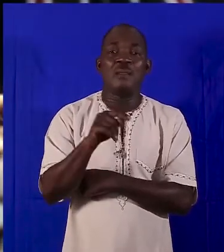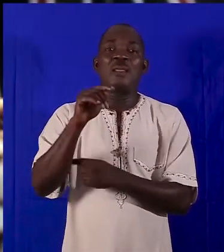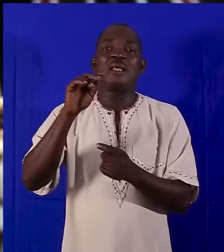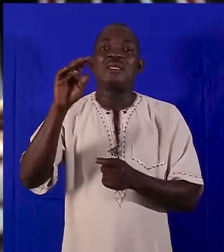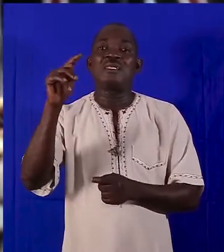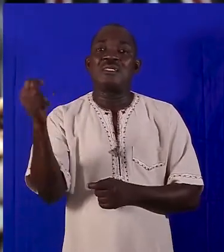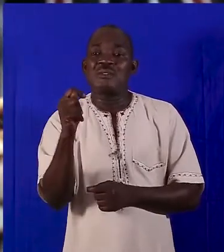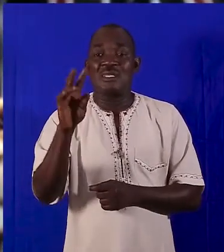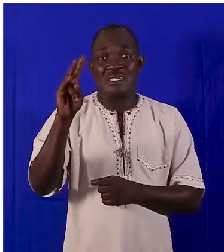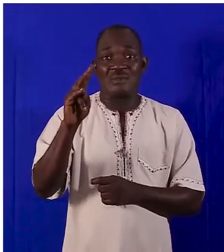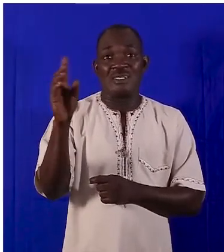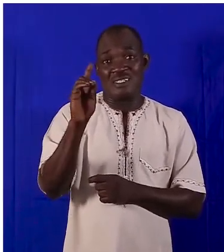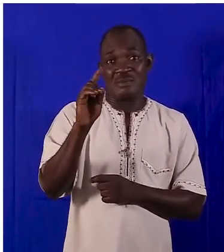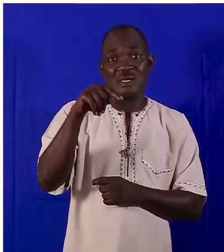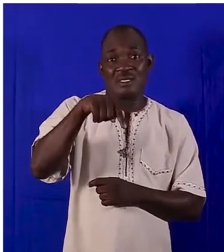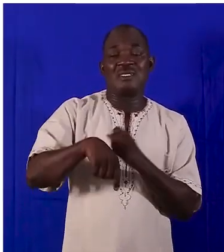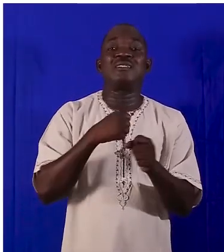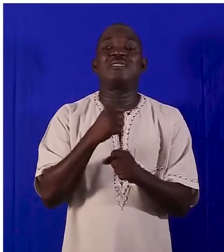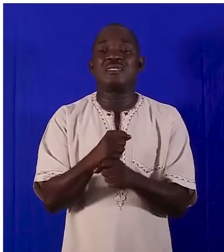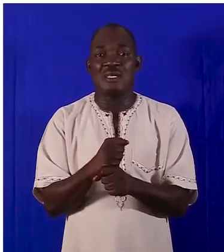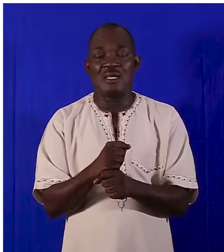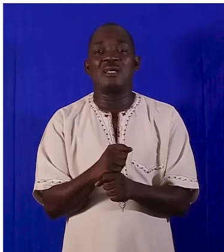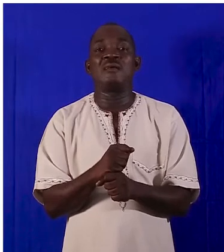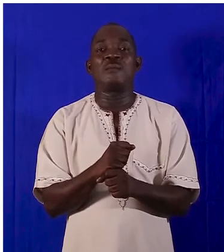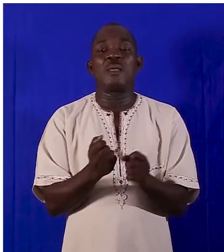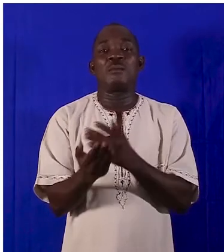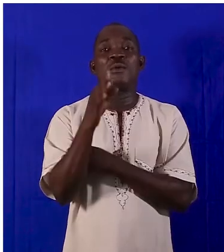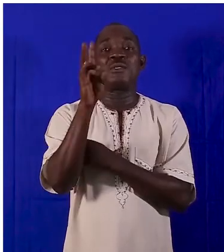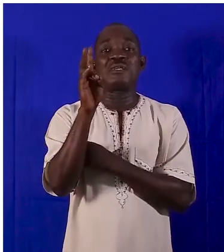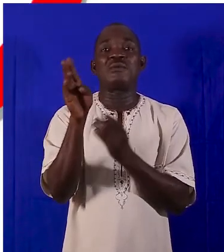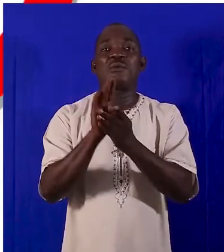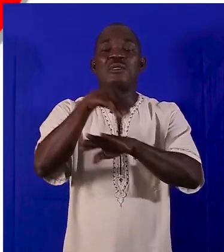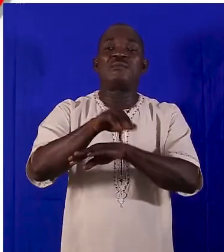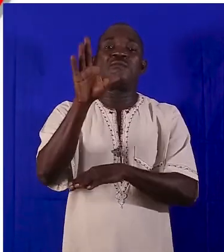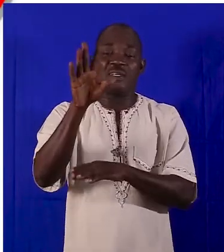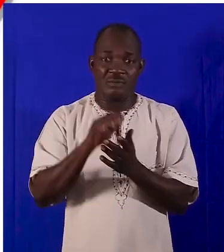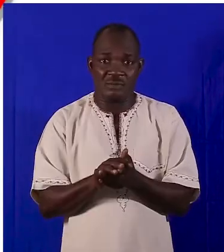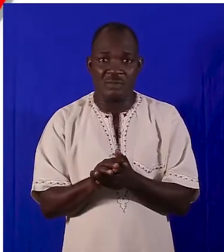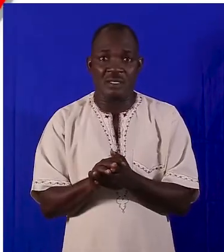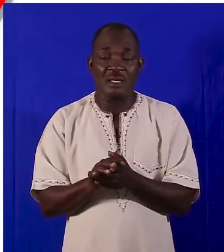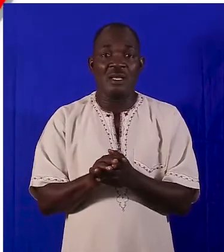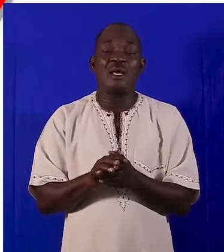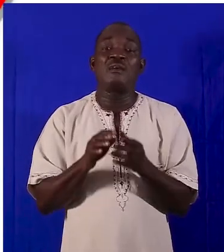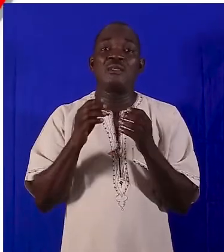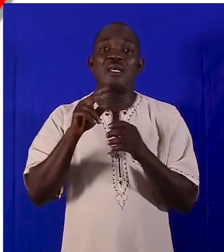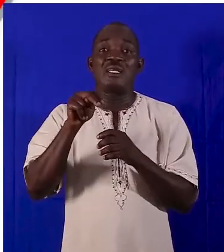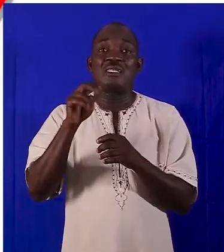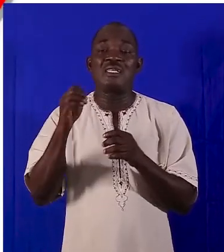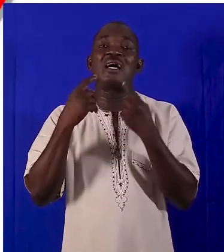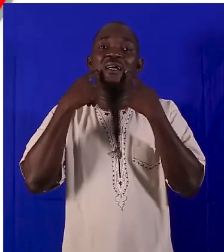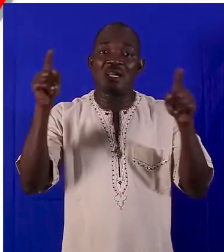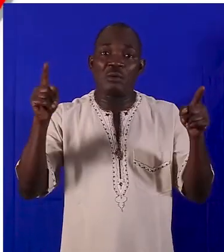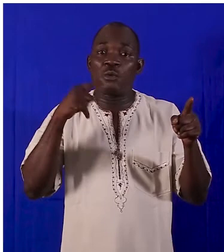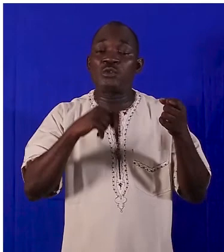will take place on the same day. That is, Tuesday, 17th December, 2019, from 7 a.m.